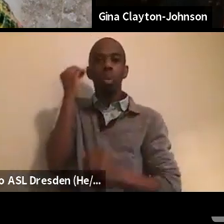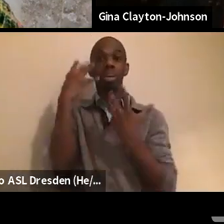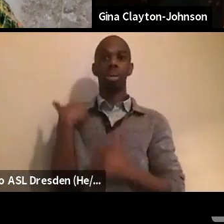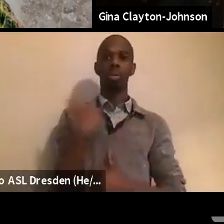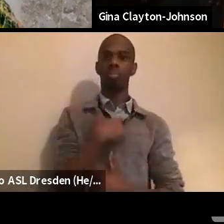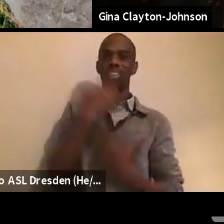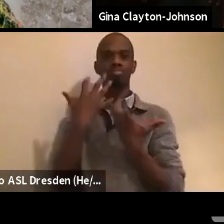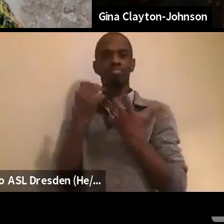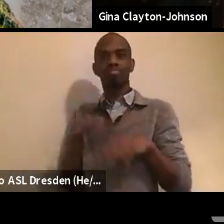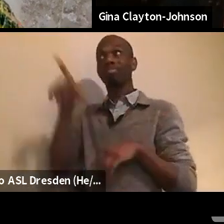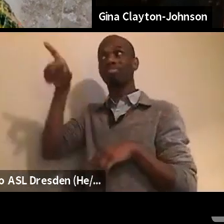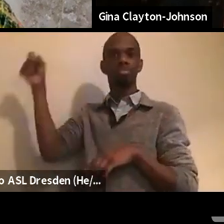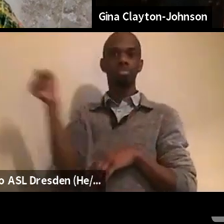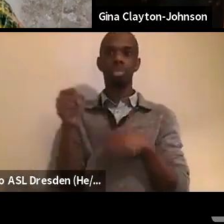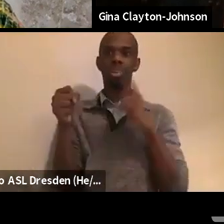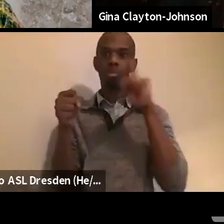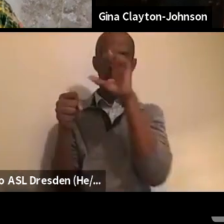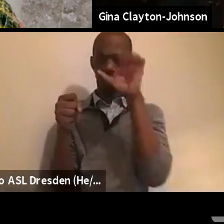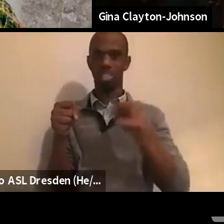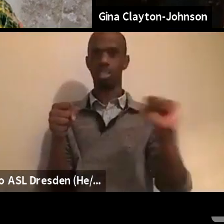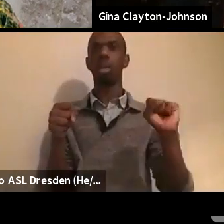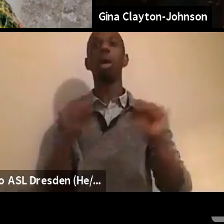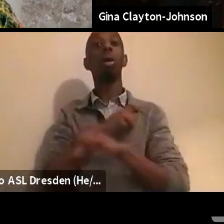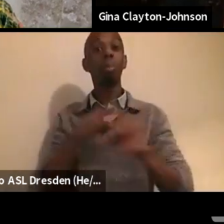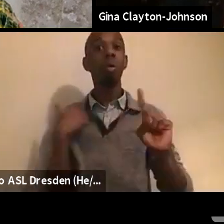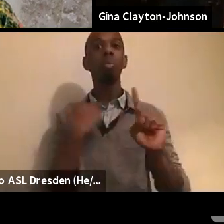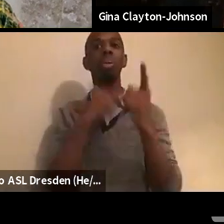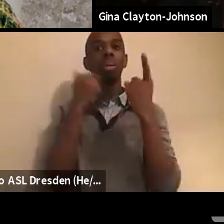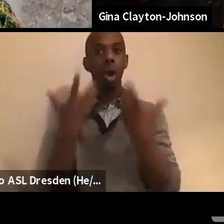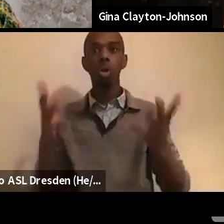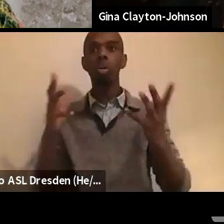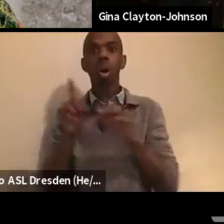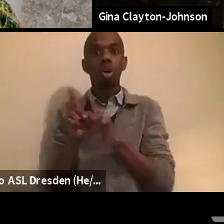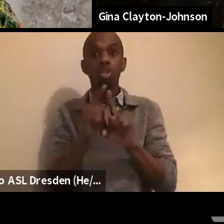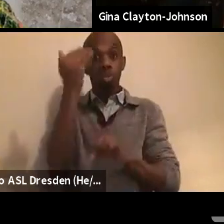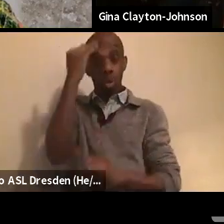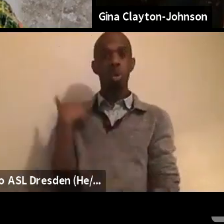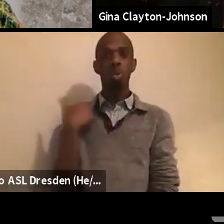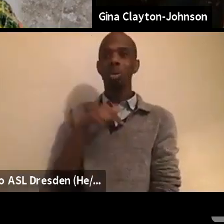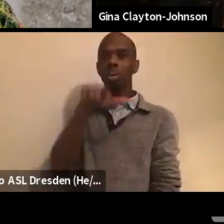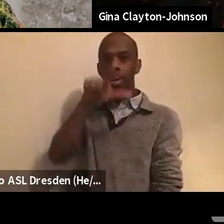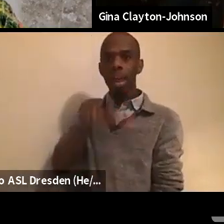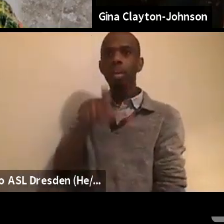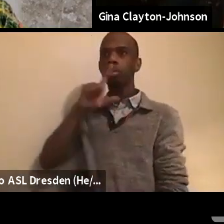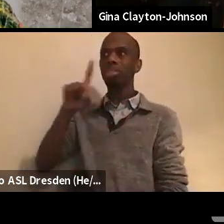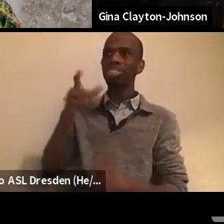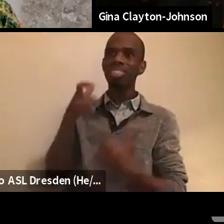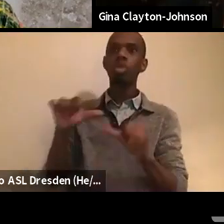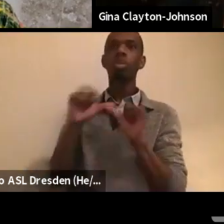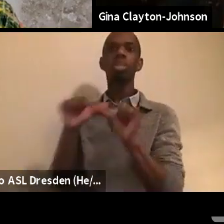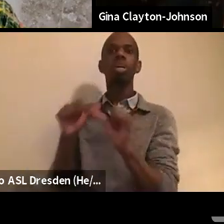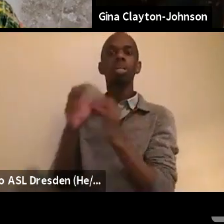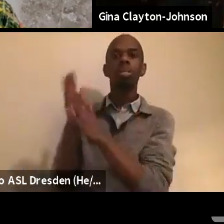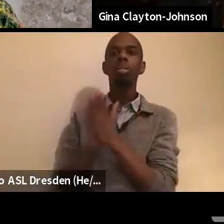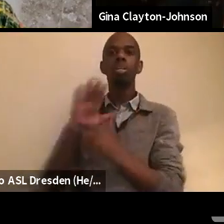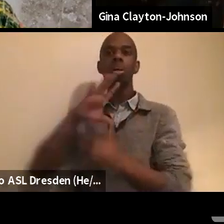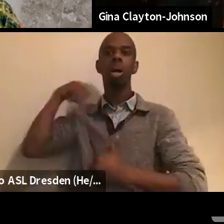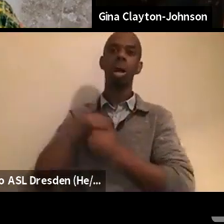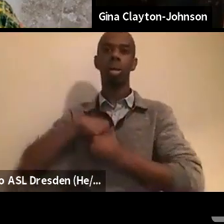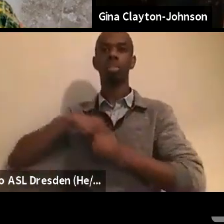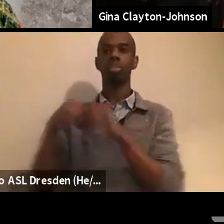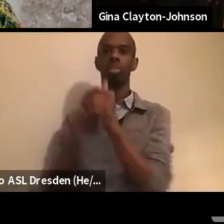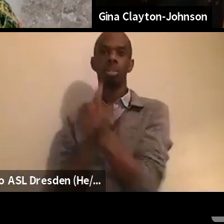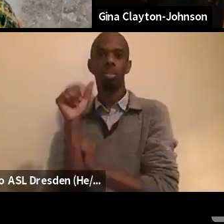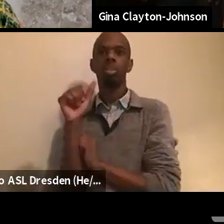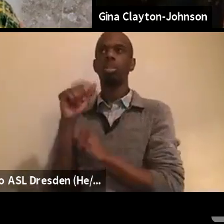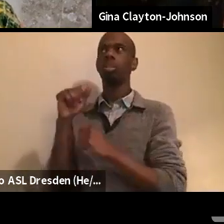what we also knew is that we had to beat a fascist. We had to be, uh, active white supremacist.